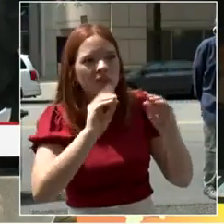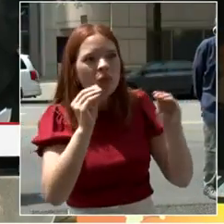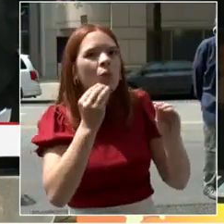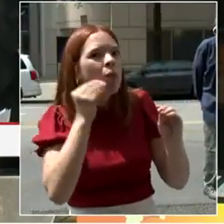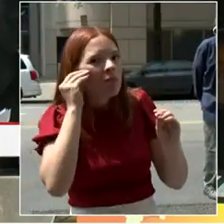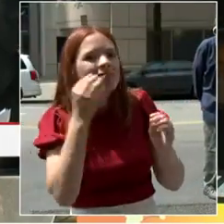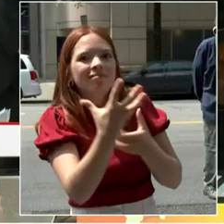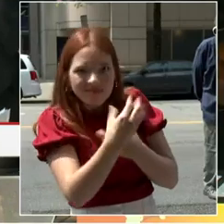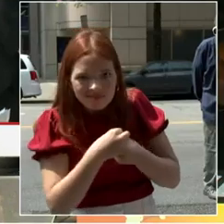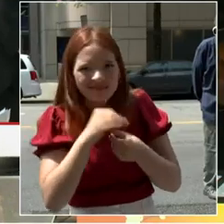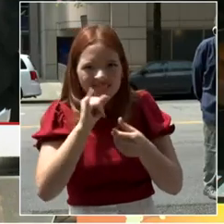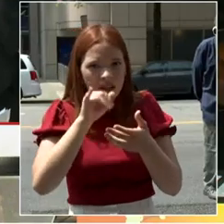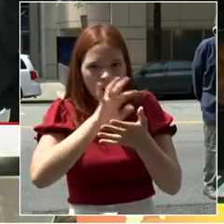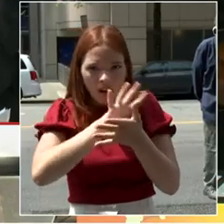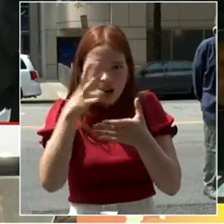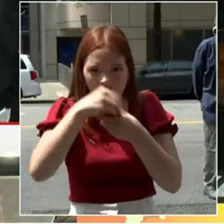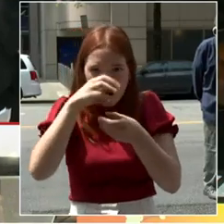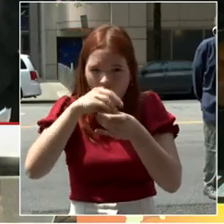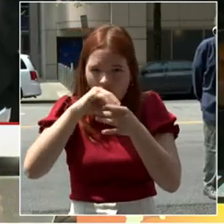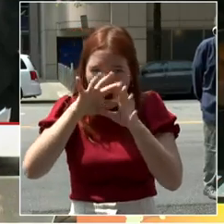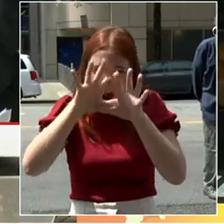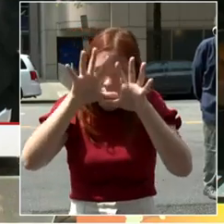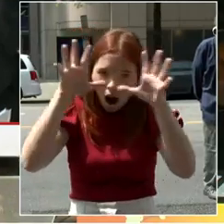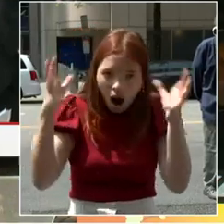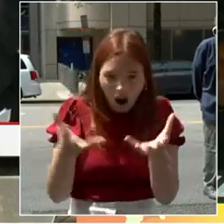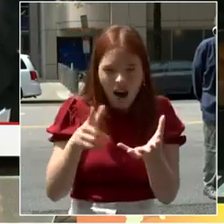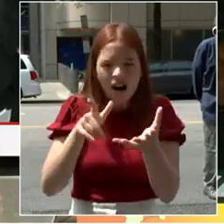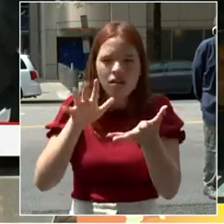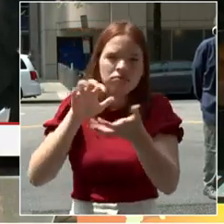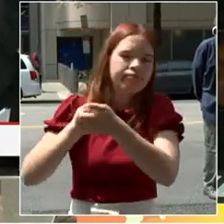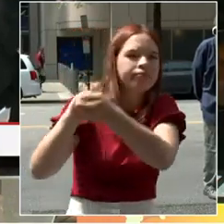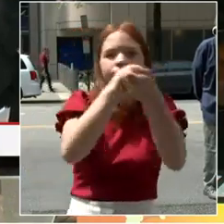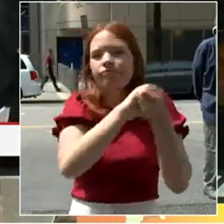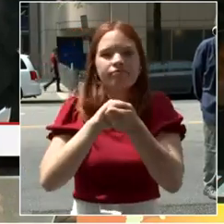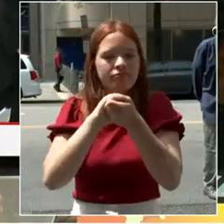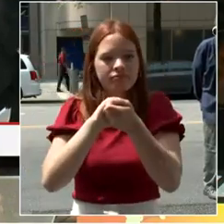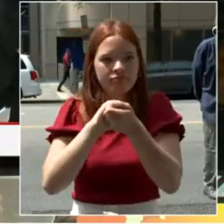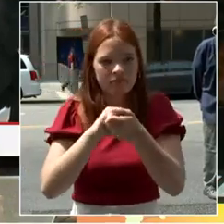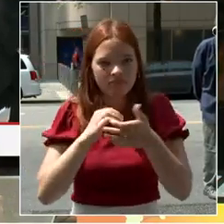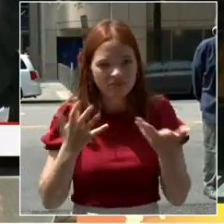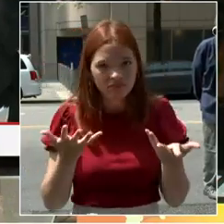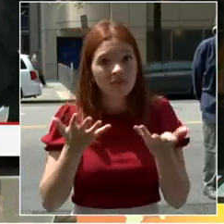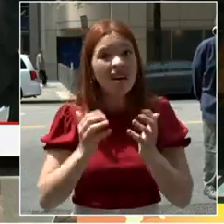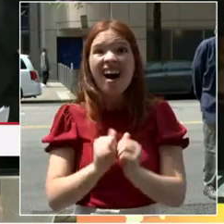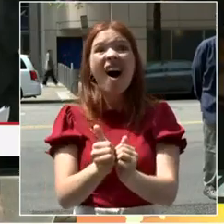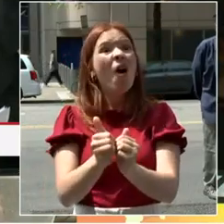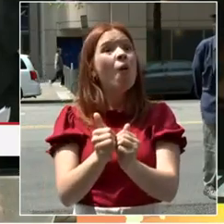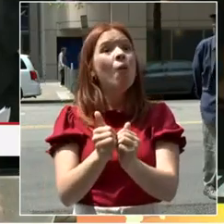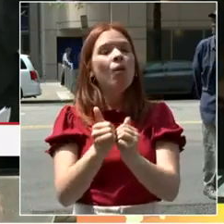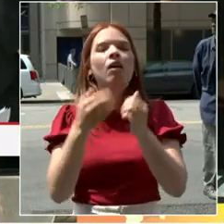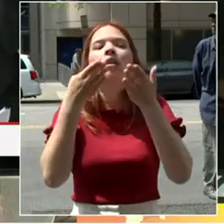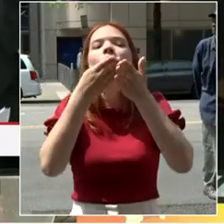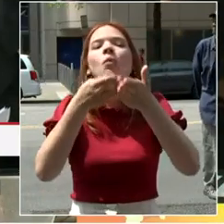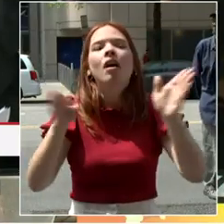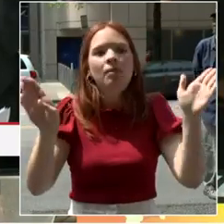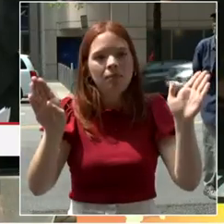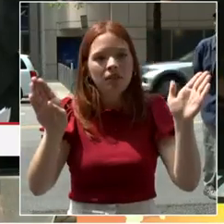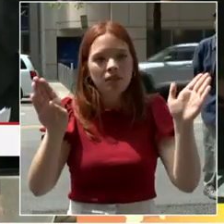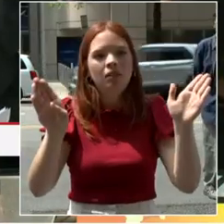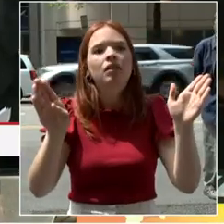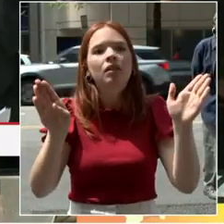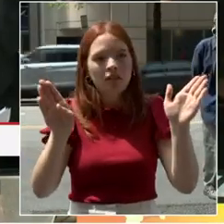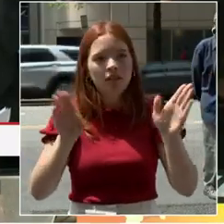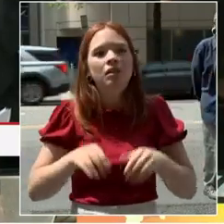insight from residents and these other stakeholders through public webinars, steering committee meetings, focus